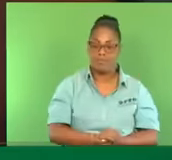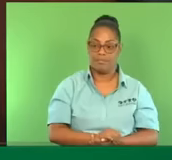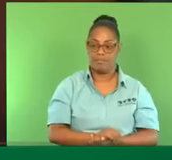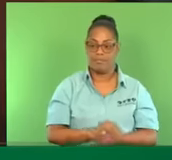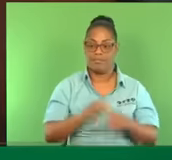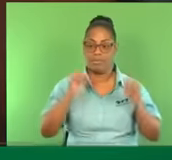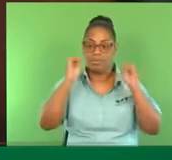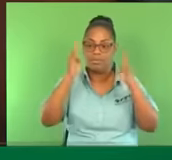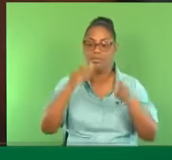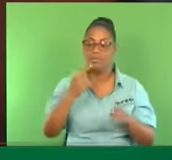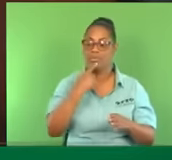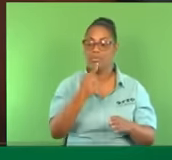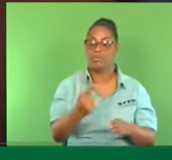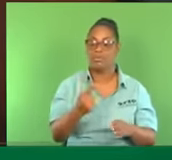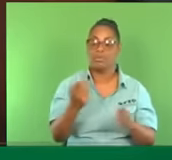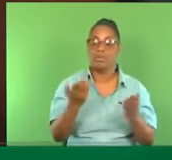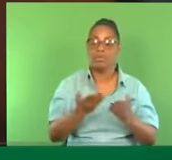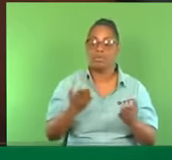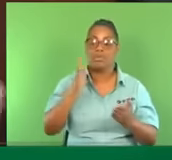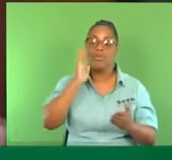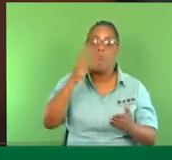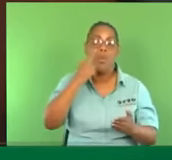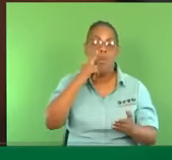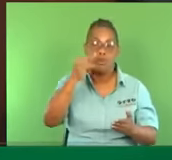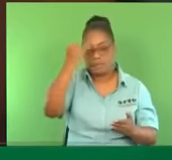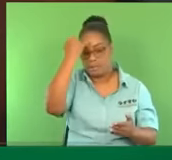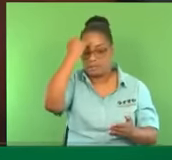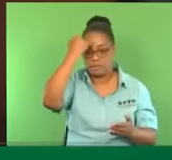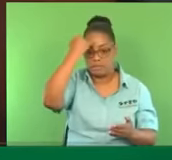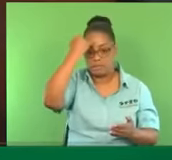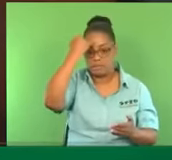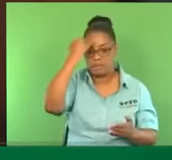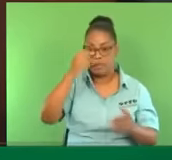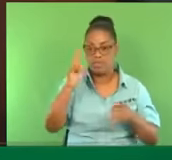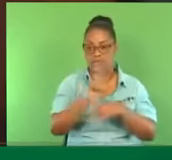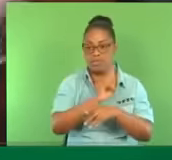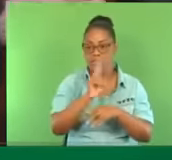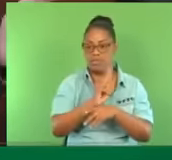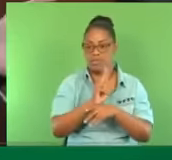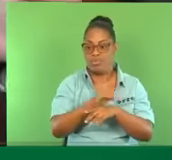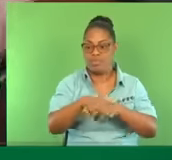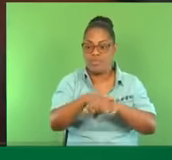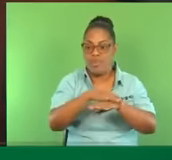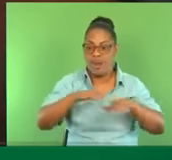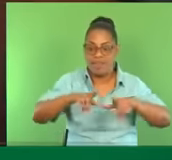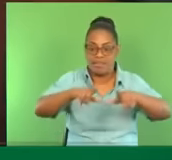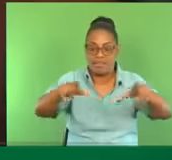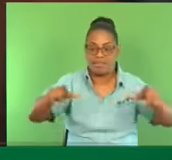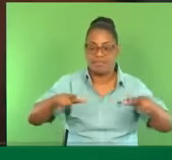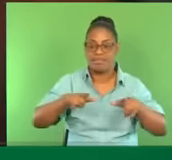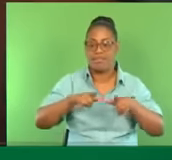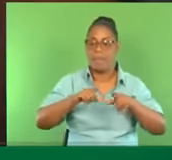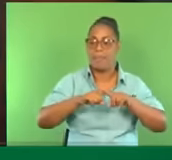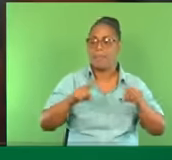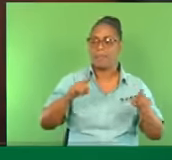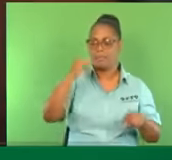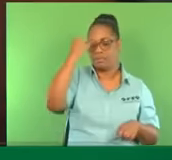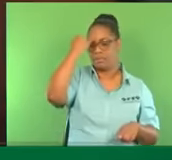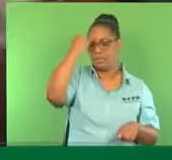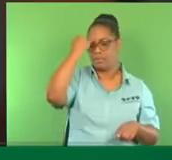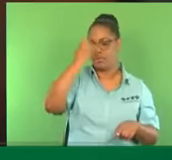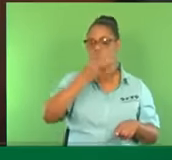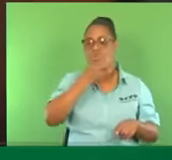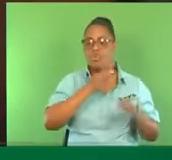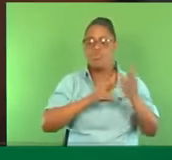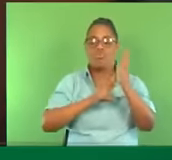we will be resembling India by land use and so on soon. India just put a rocket on the moon. You couldn't land a plane in